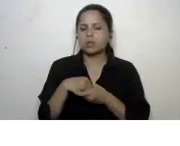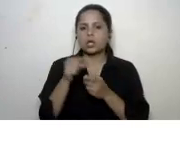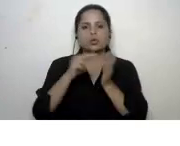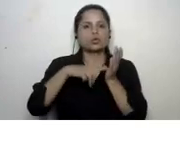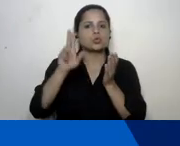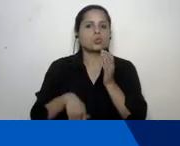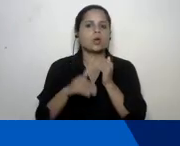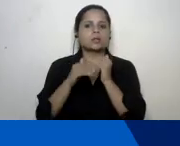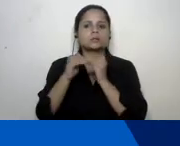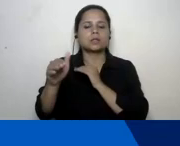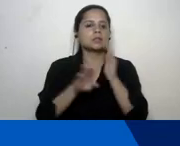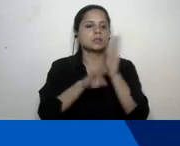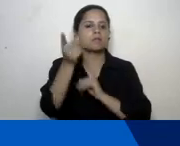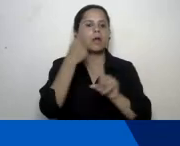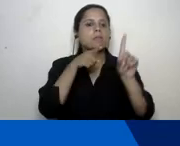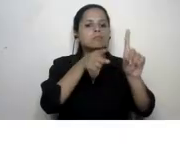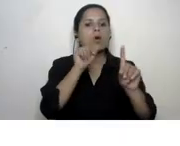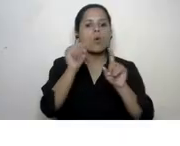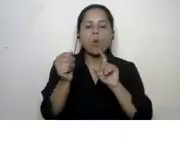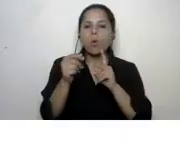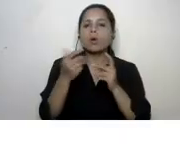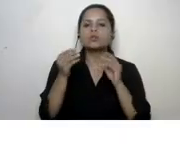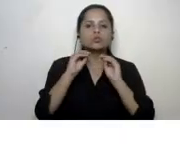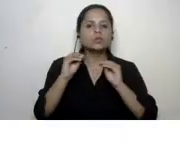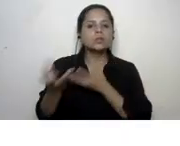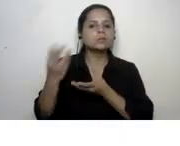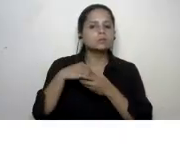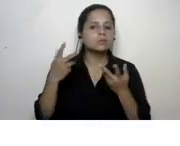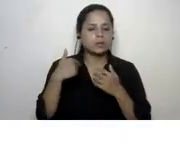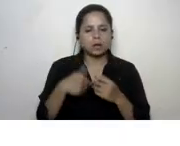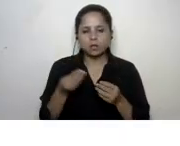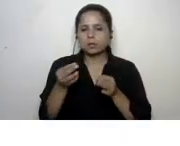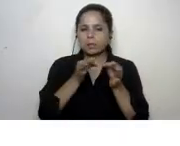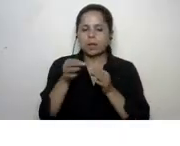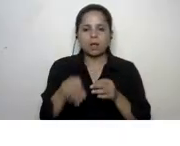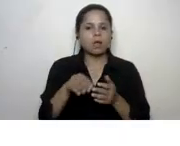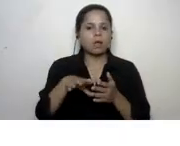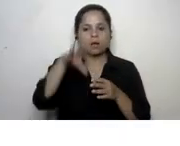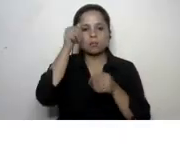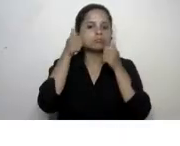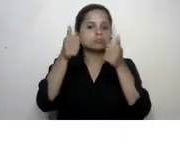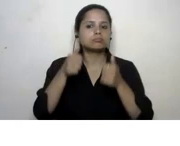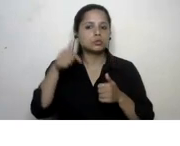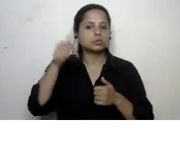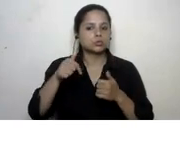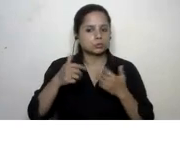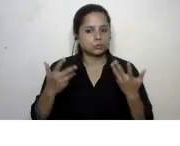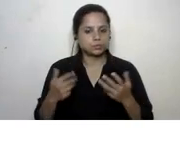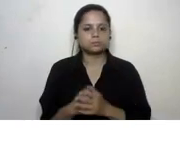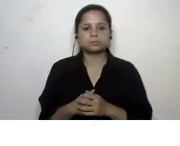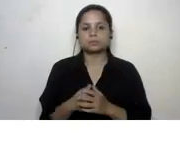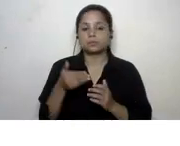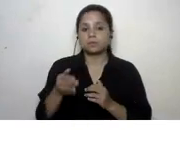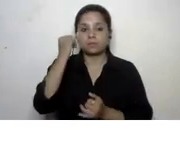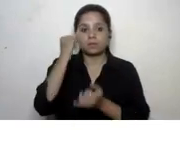sustainable development goals into your teaching i'll quickly take you over the learning outcomes for the day we'll be by